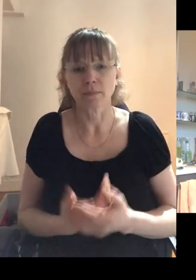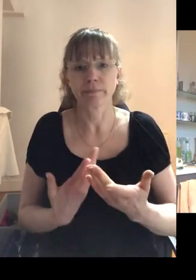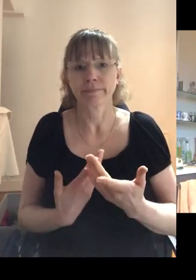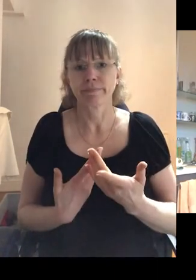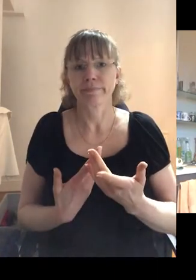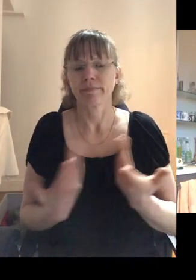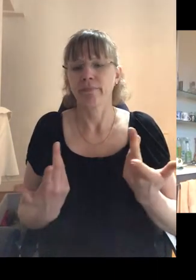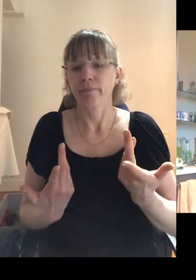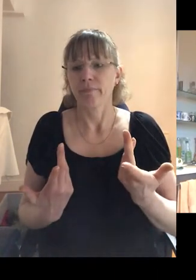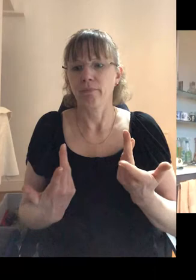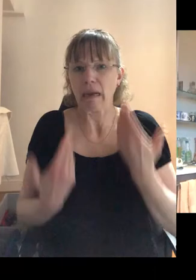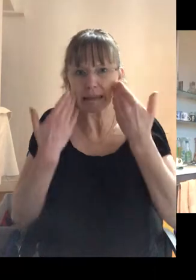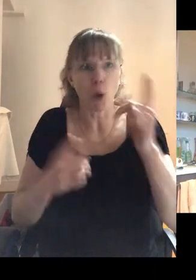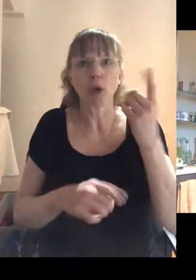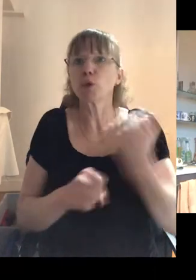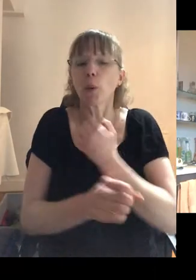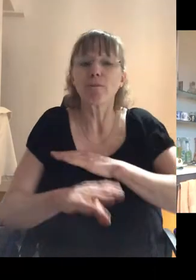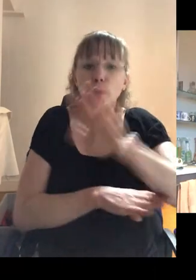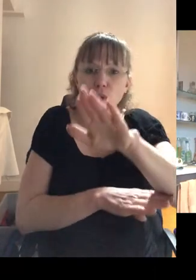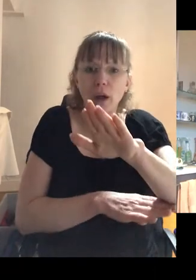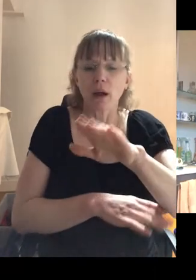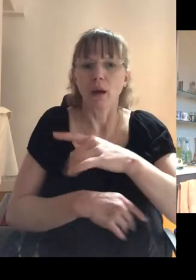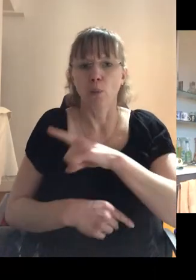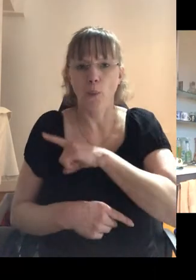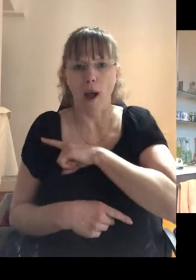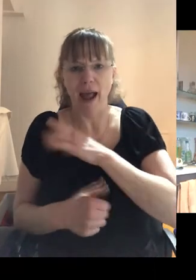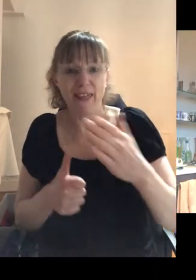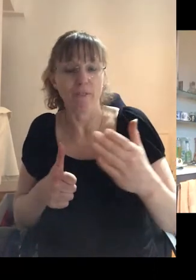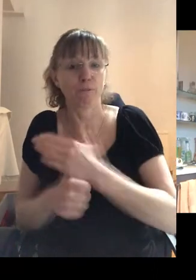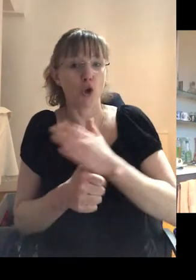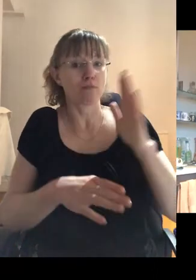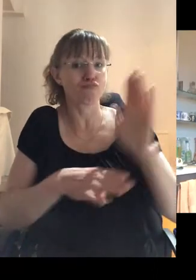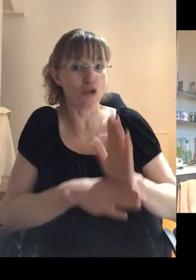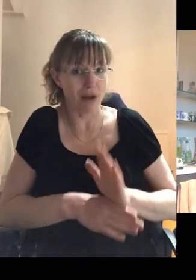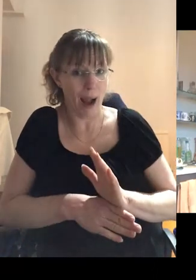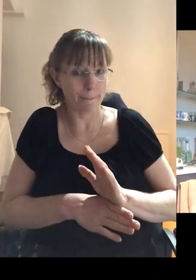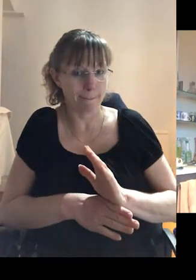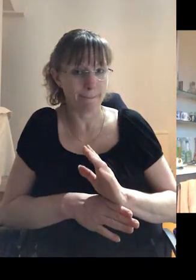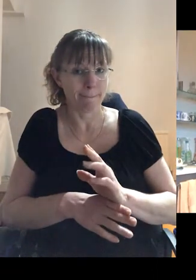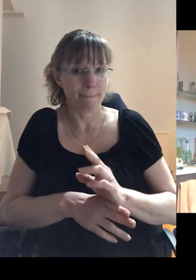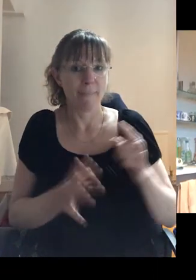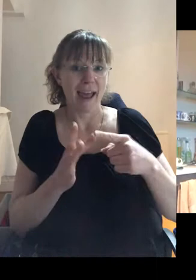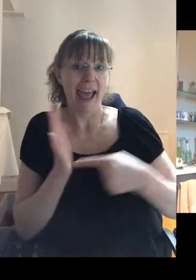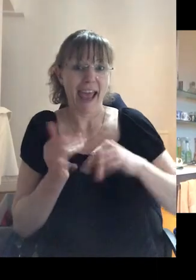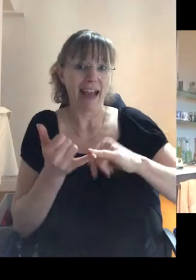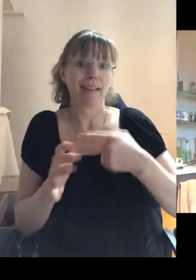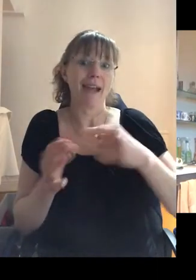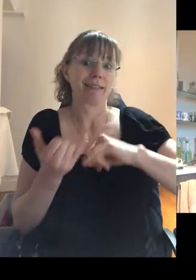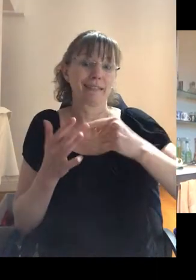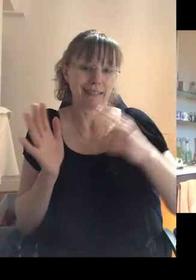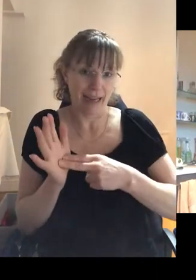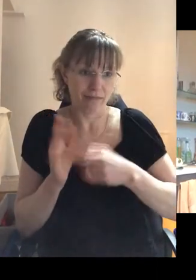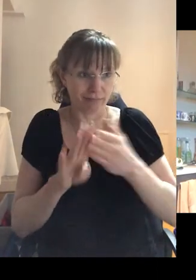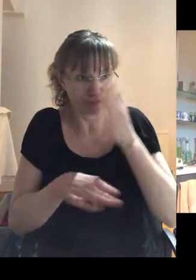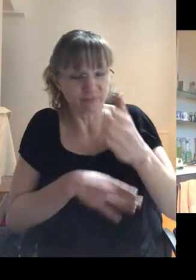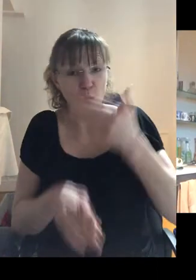I've had no concept of what, what I could do with the future, which is why that, that first, first episode of it's a sin, which ended on them going for their